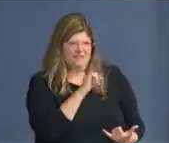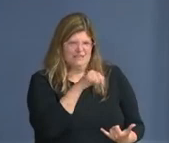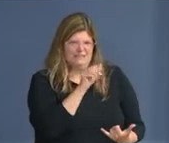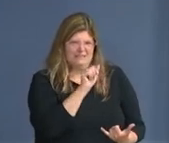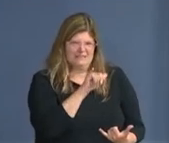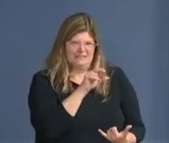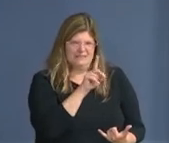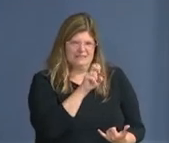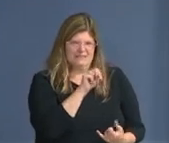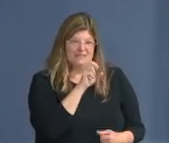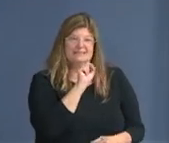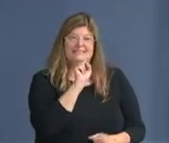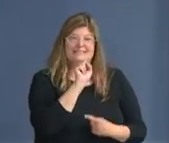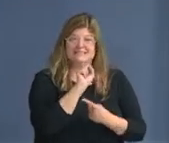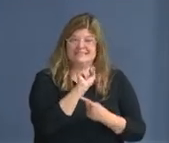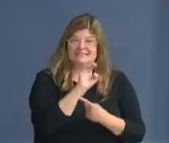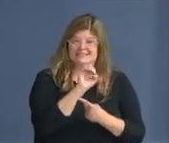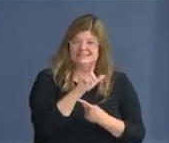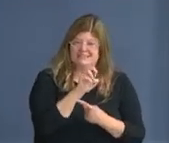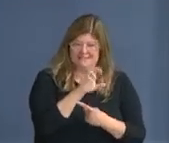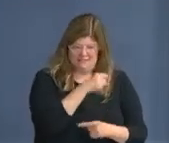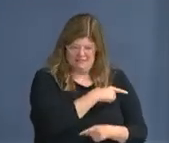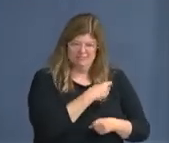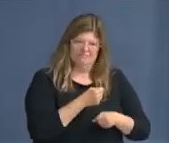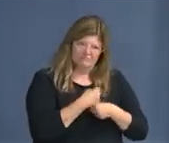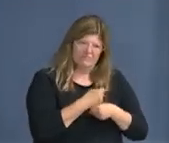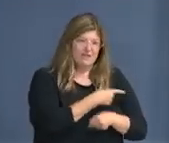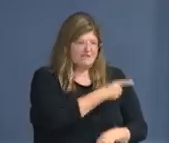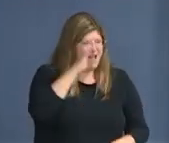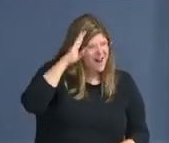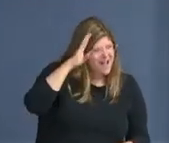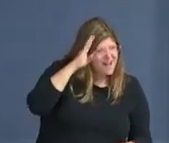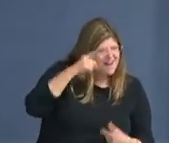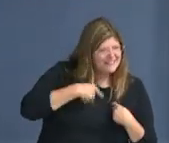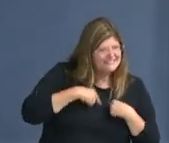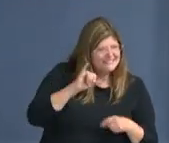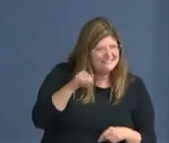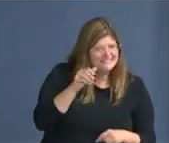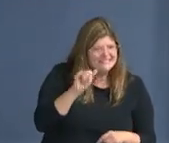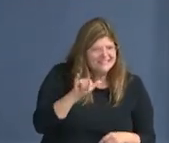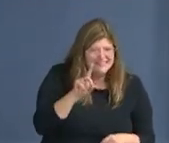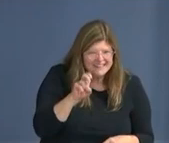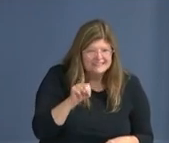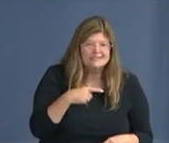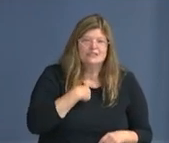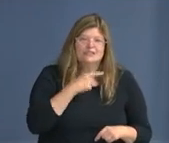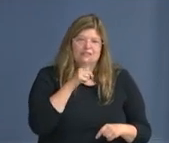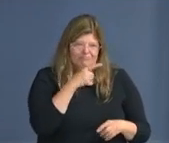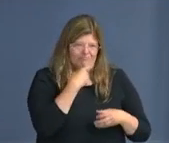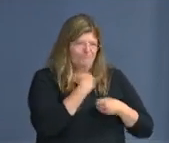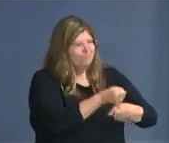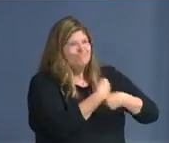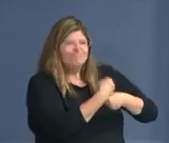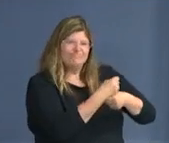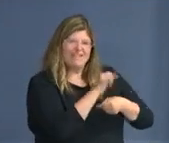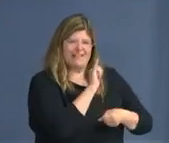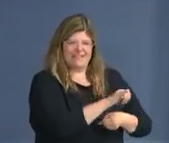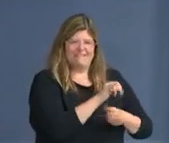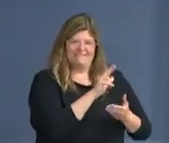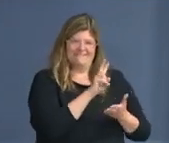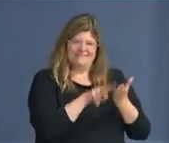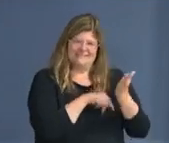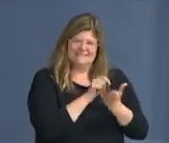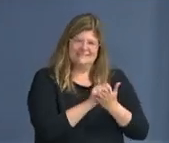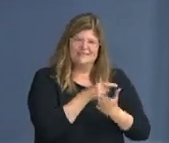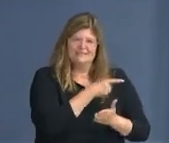Hi, my name is Jaden Settles, and as you can see, I created that video. I learned how to do this from my mother, who works in